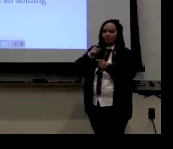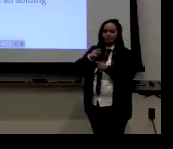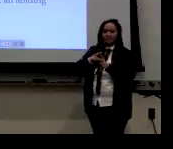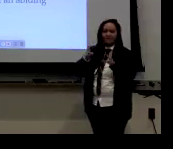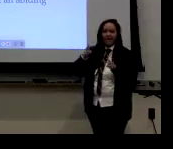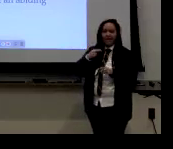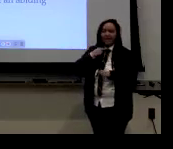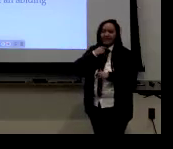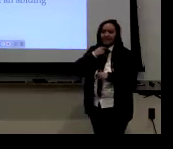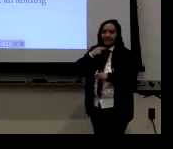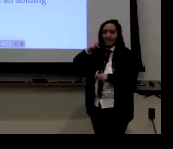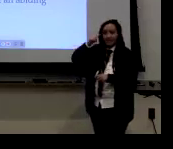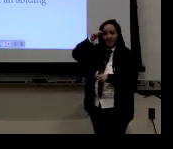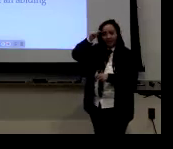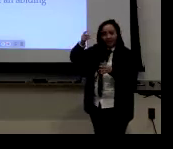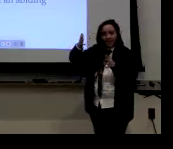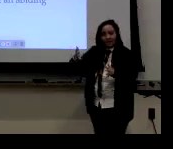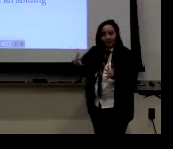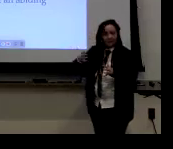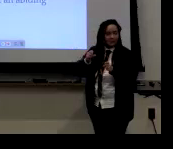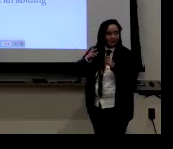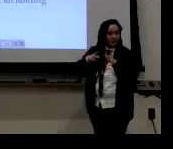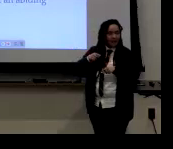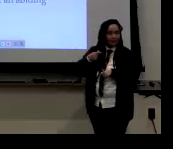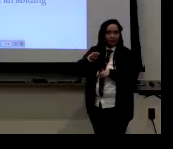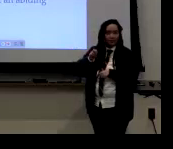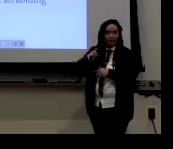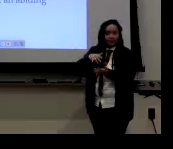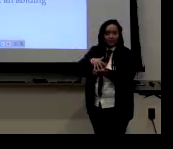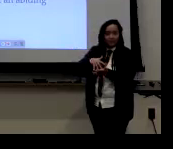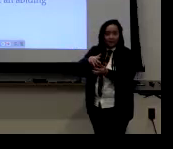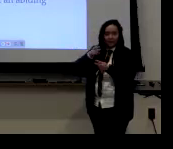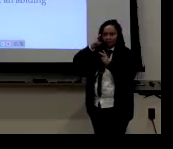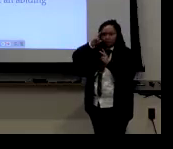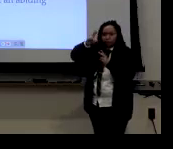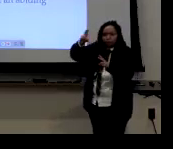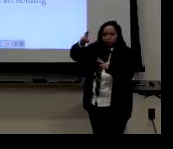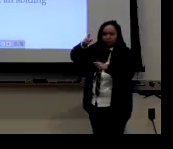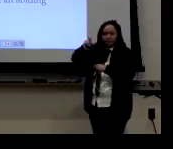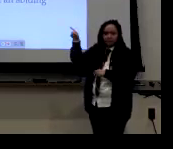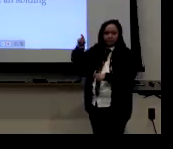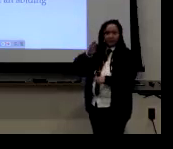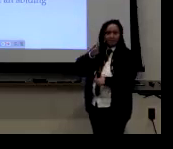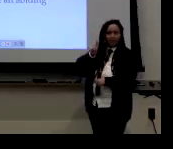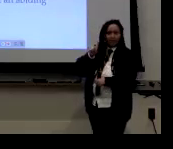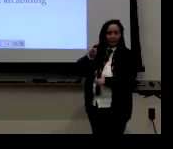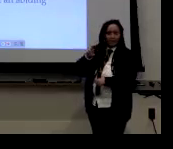even though I was really inexperienced theorist,